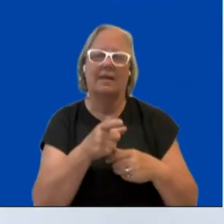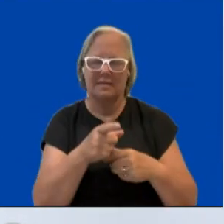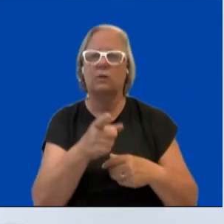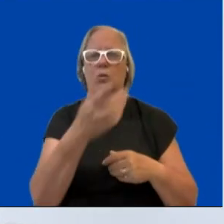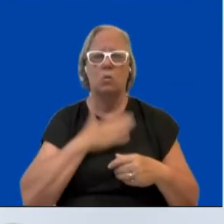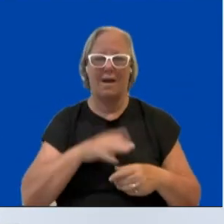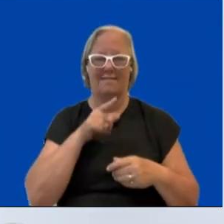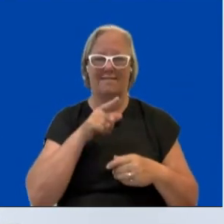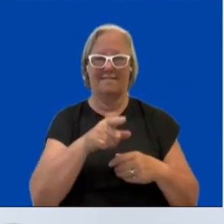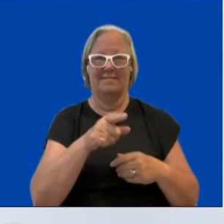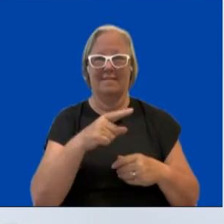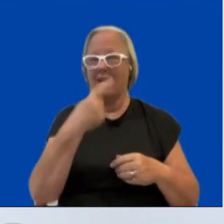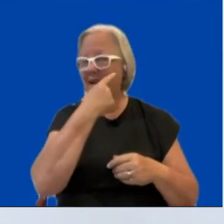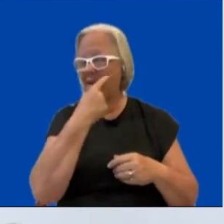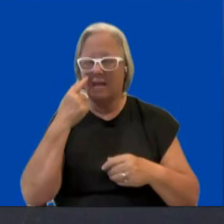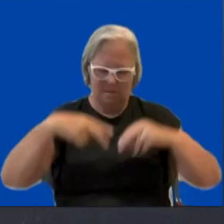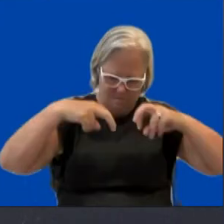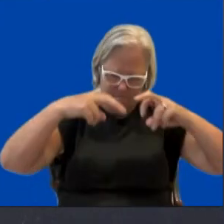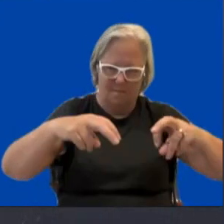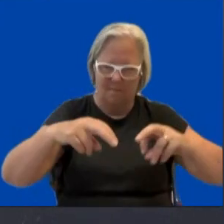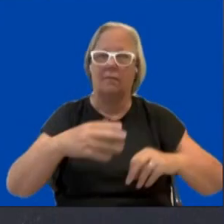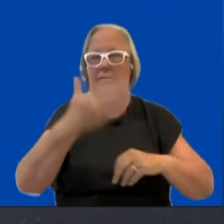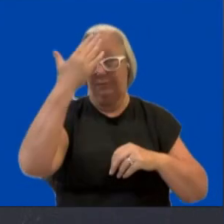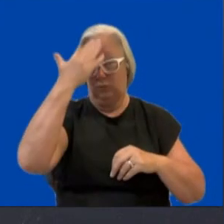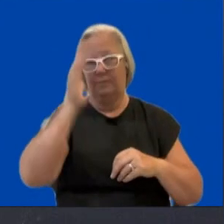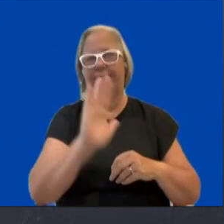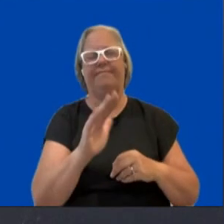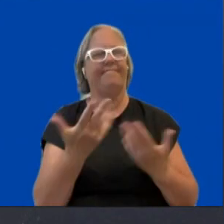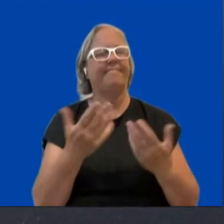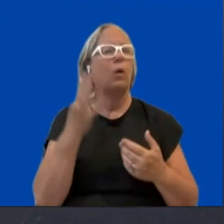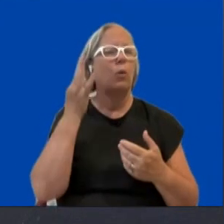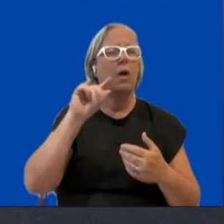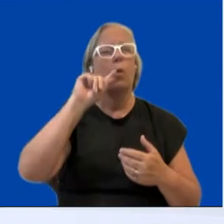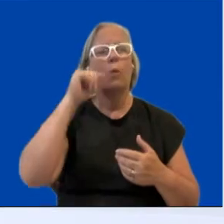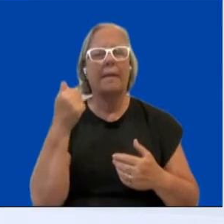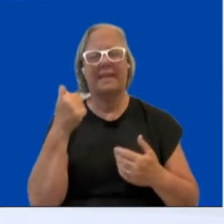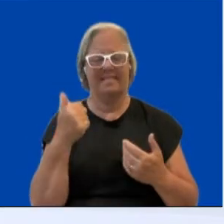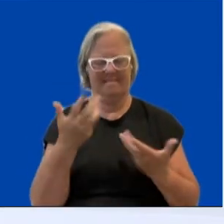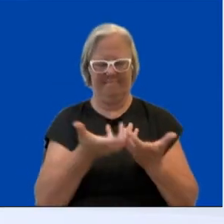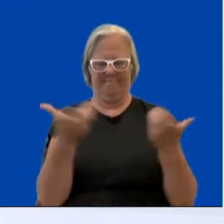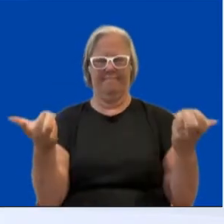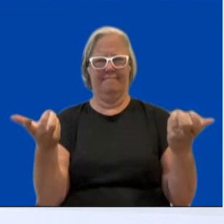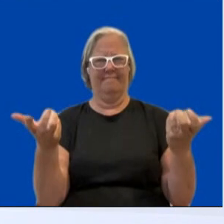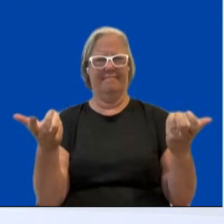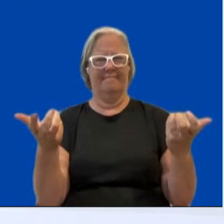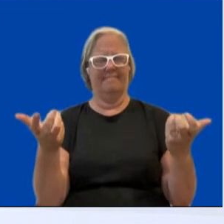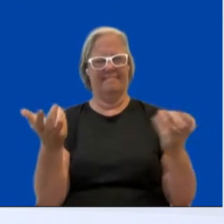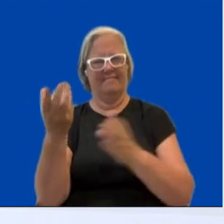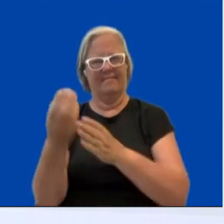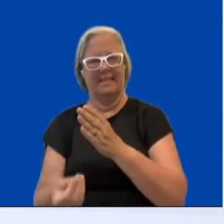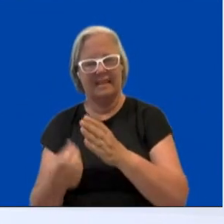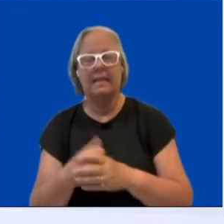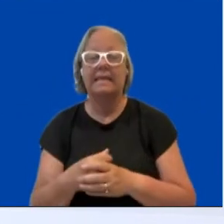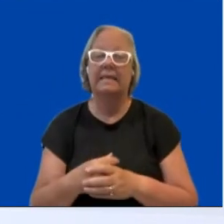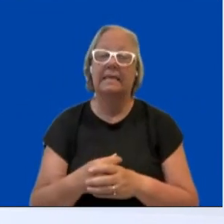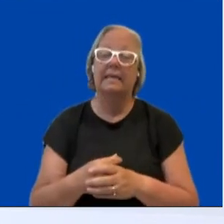tackle gender inequalities? Well, action stems from knowledge. And I